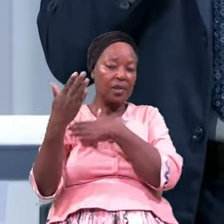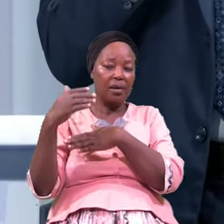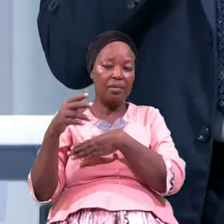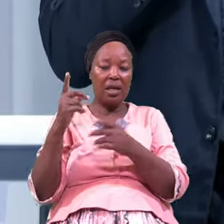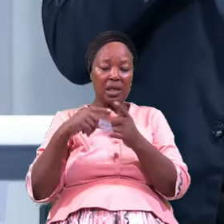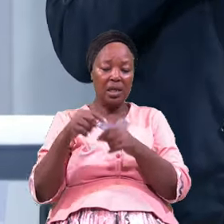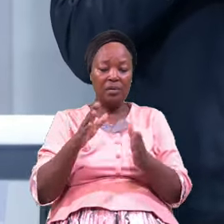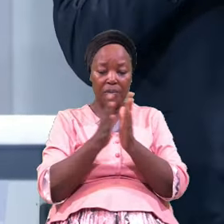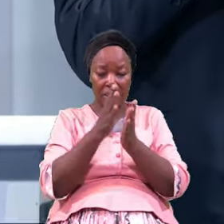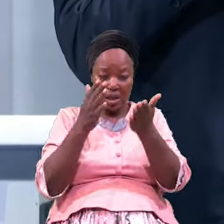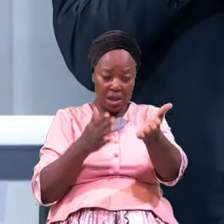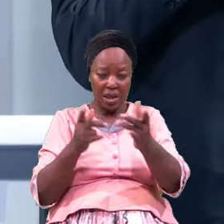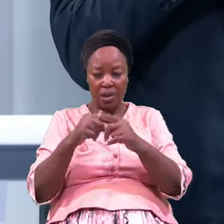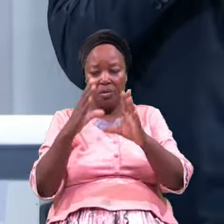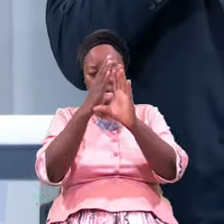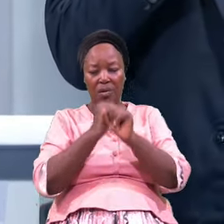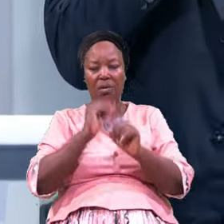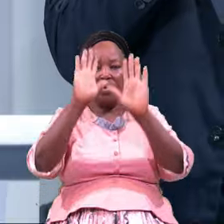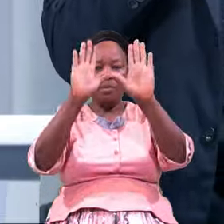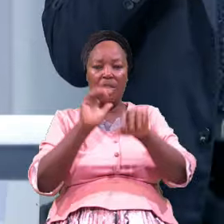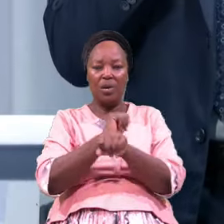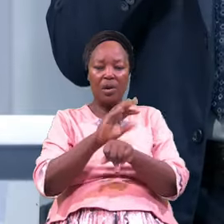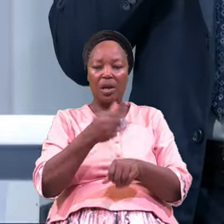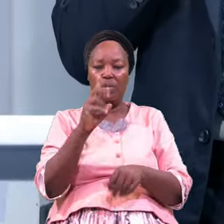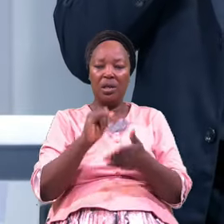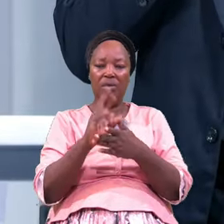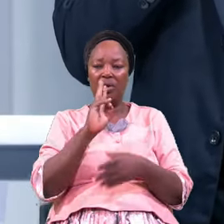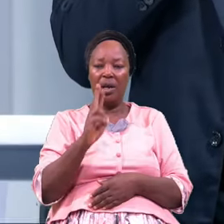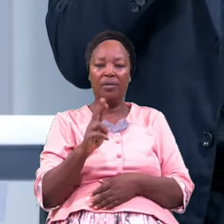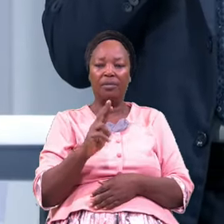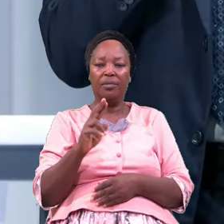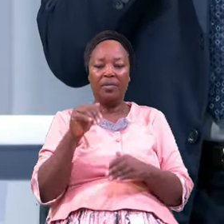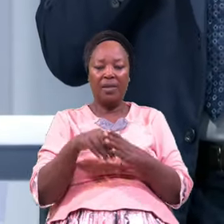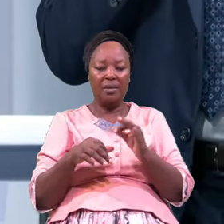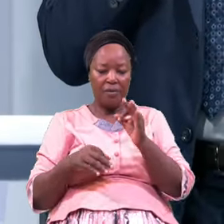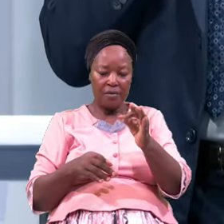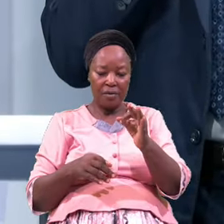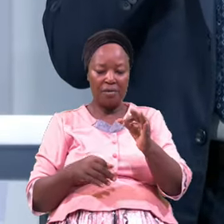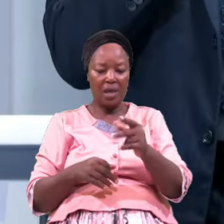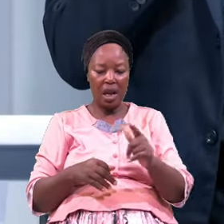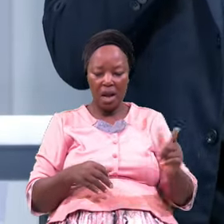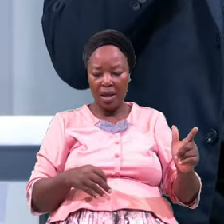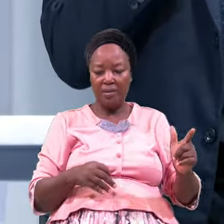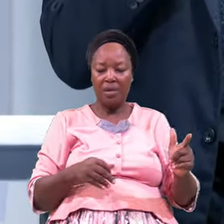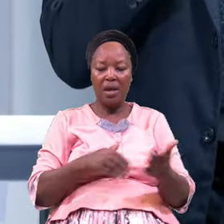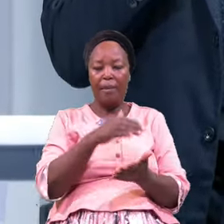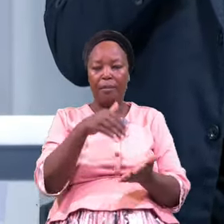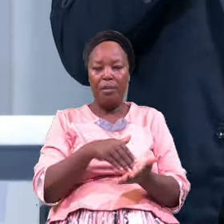Wherever You Are In The Front On My Left In The Middle